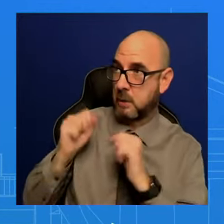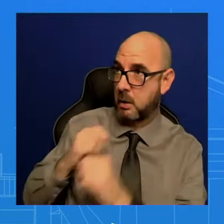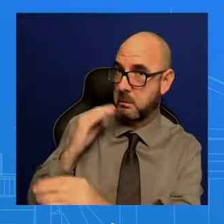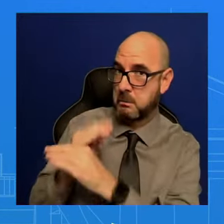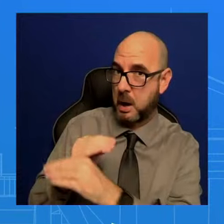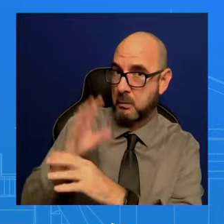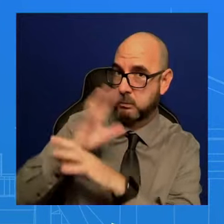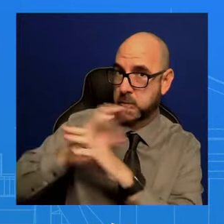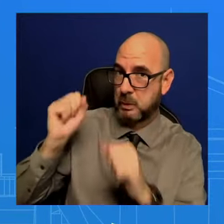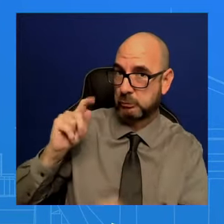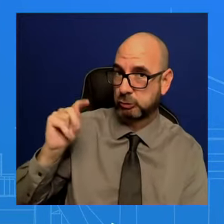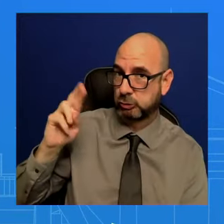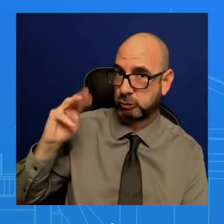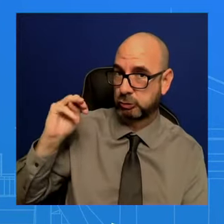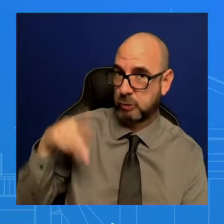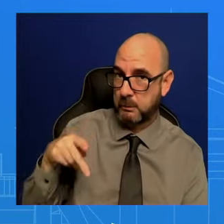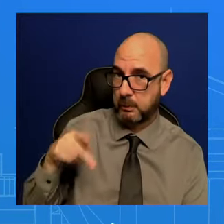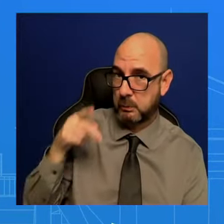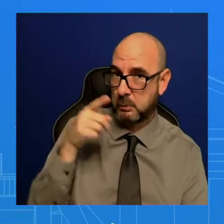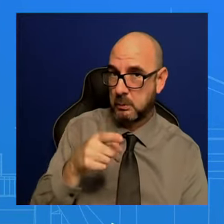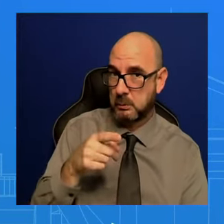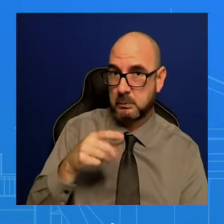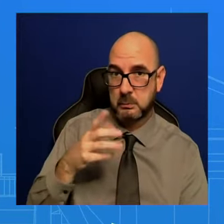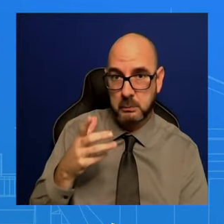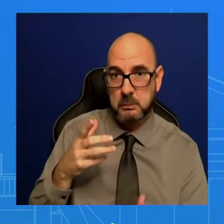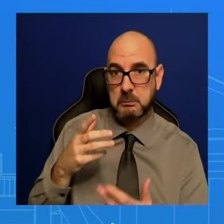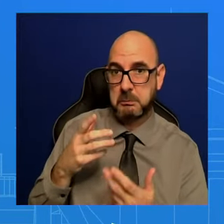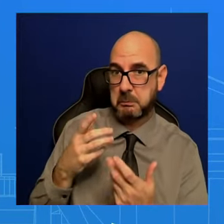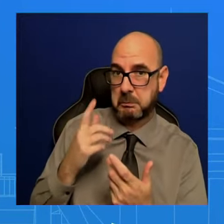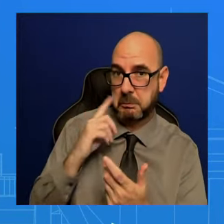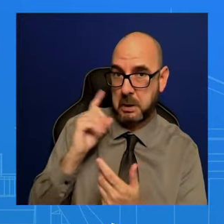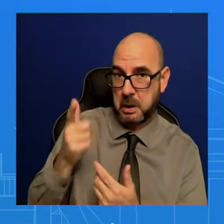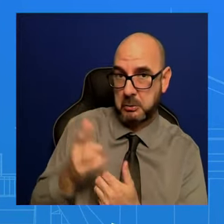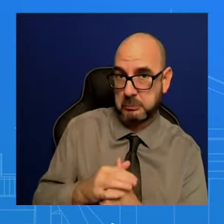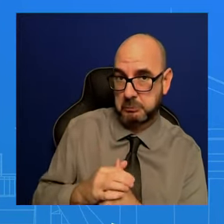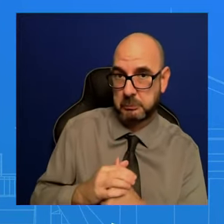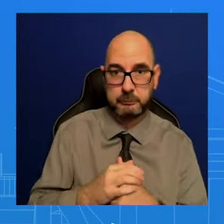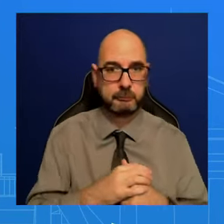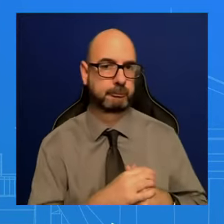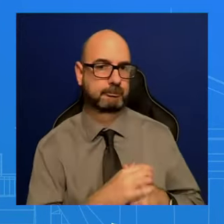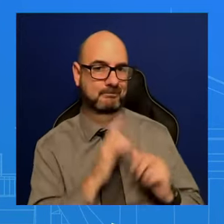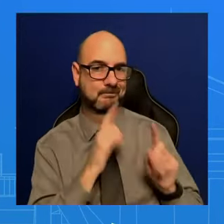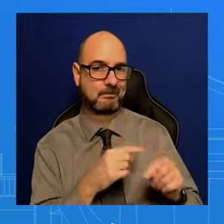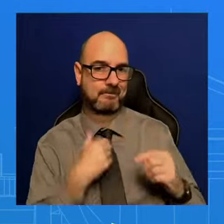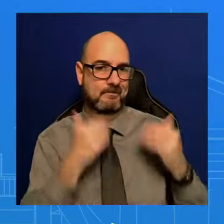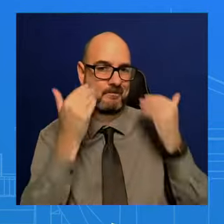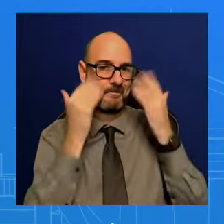But the President was very clear about how he felt about that. And I would say those comments certainly do stand today.